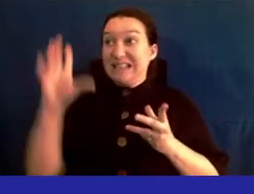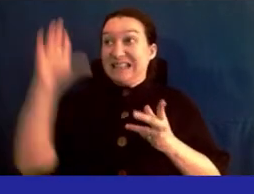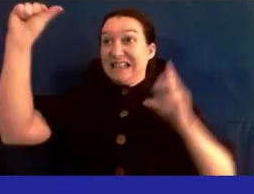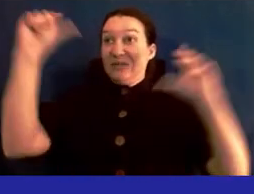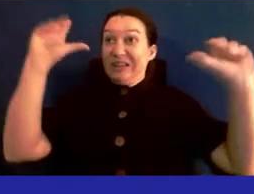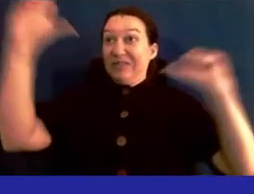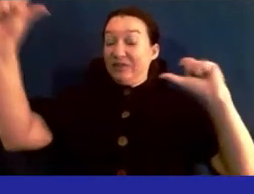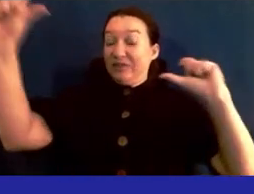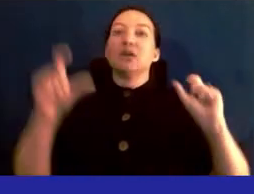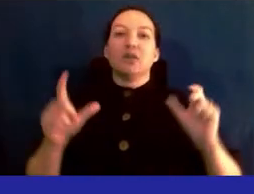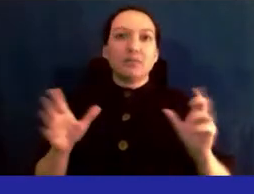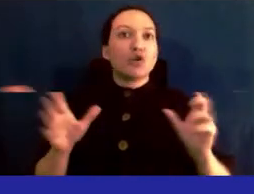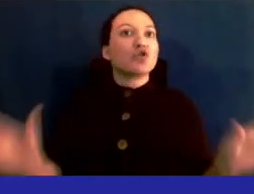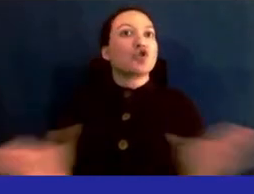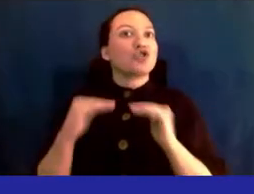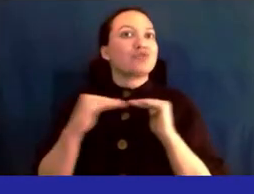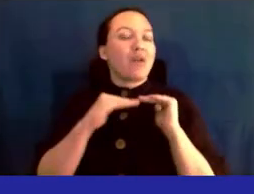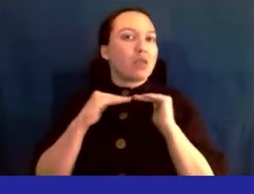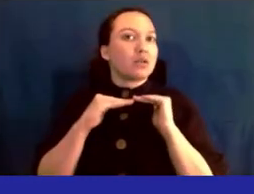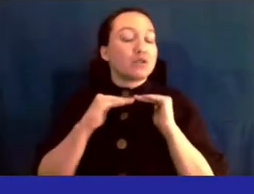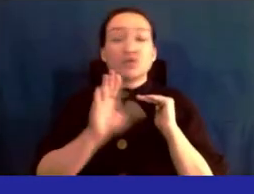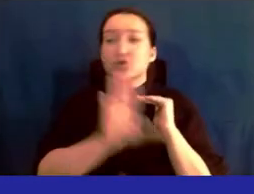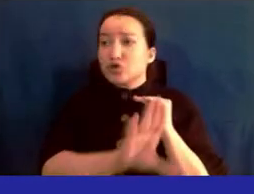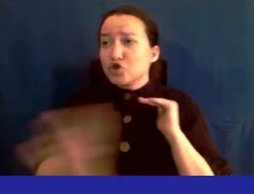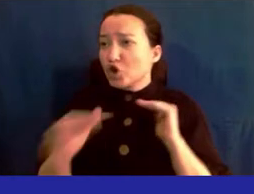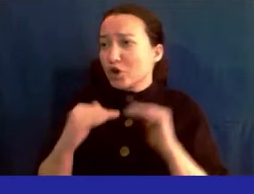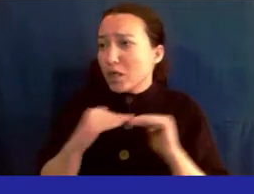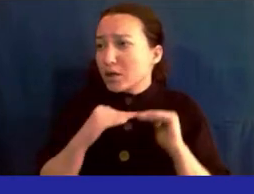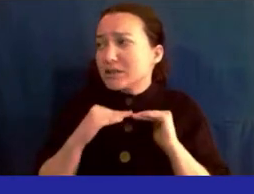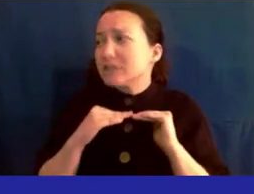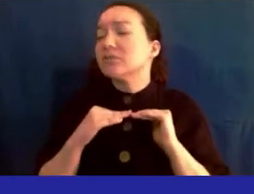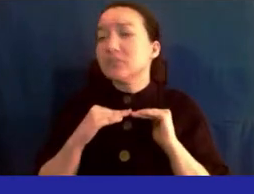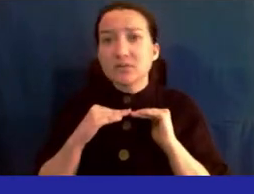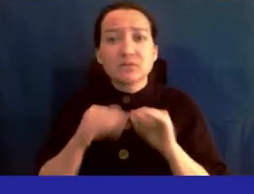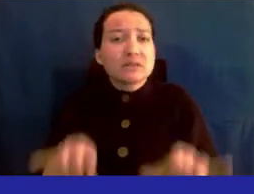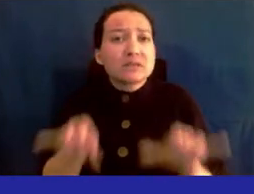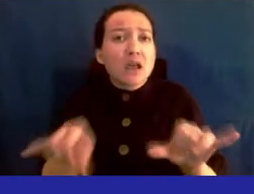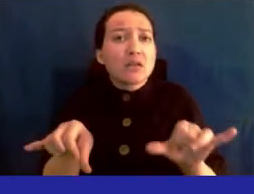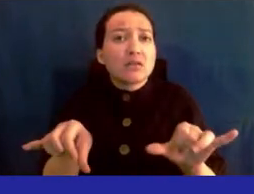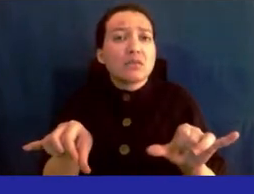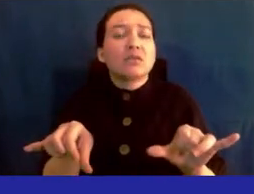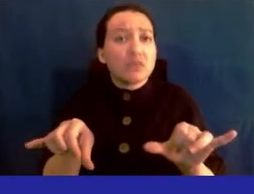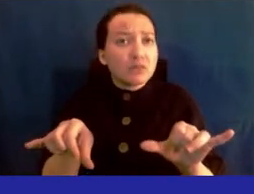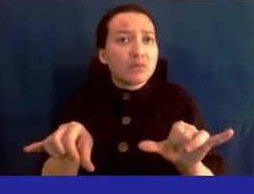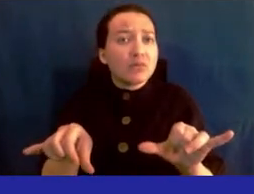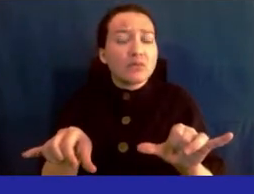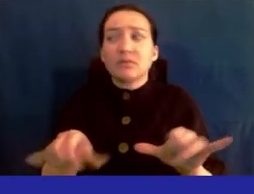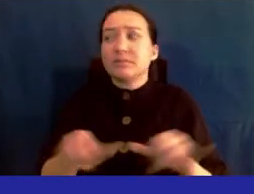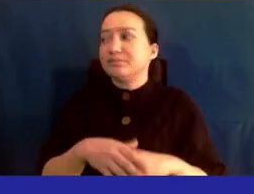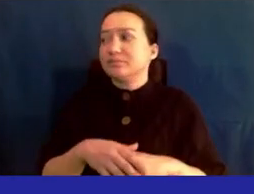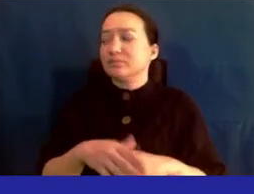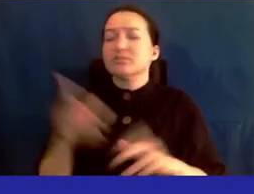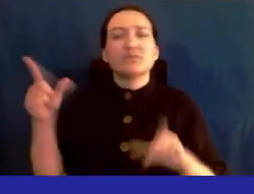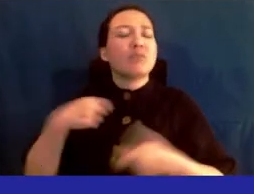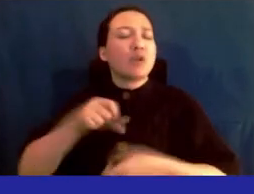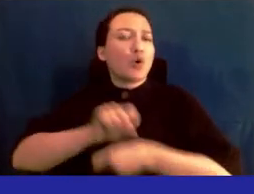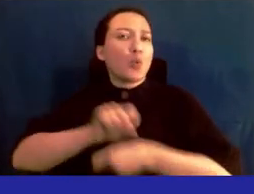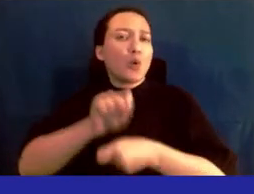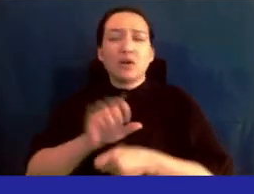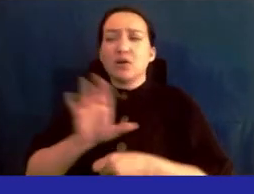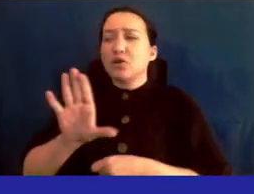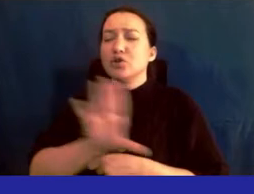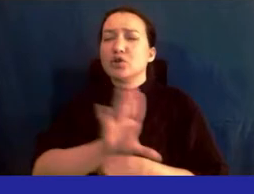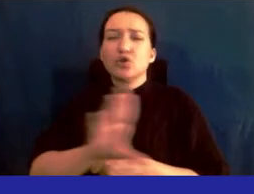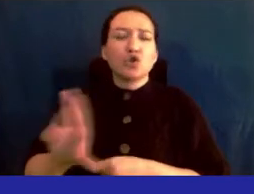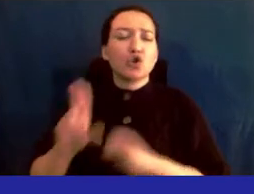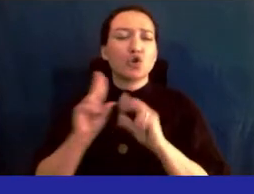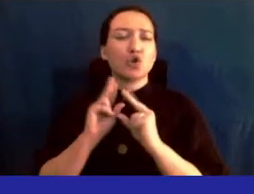I want you to encourage our colleagues, your colleagues, to stay. We have been working with your union,